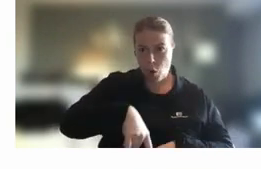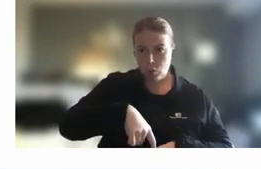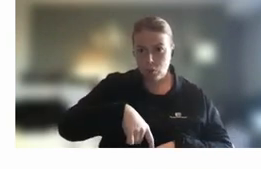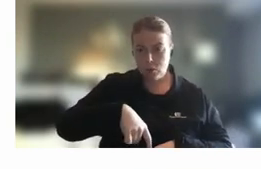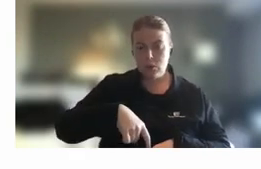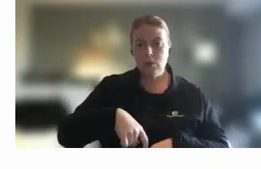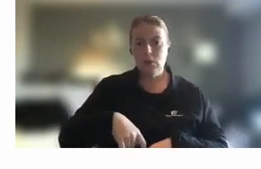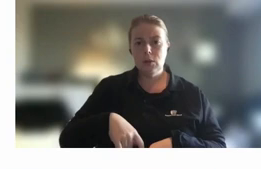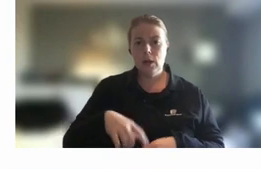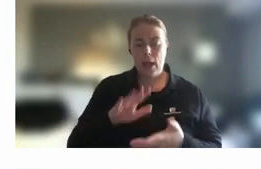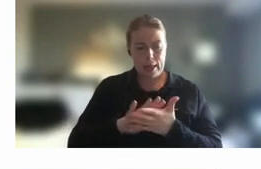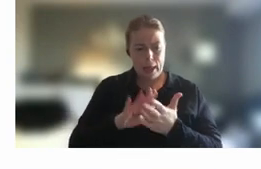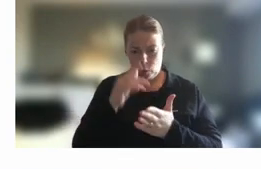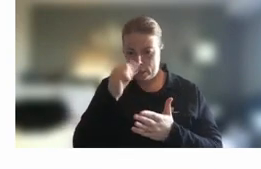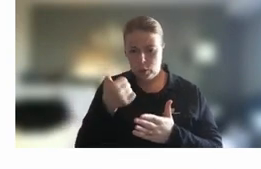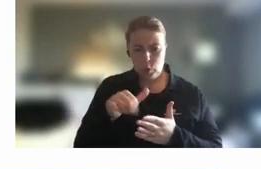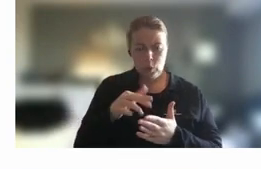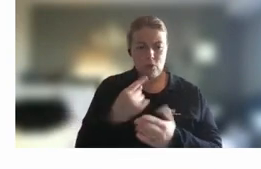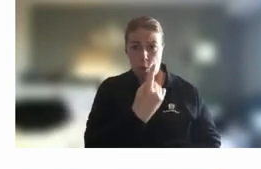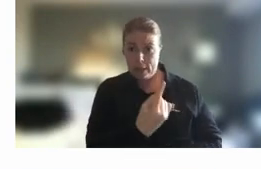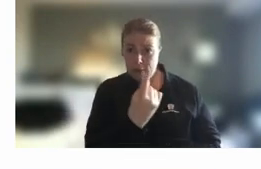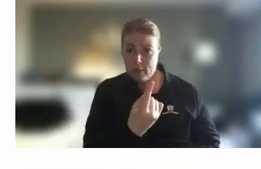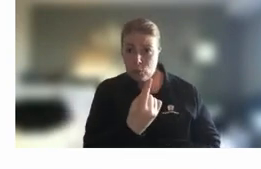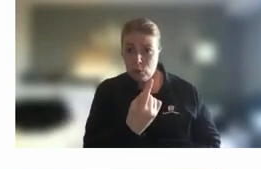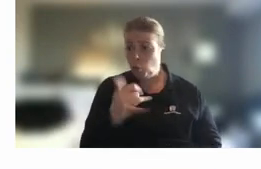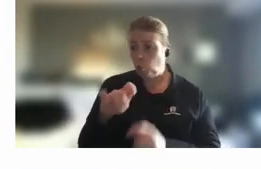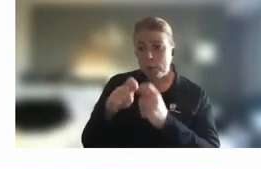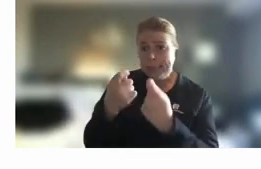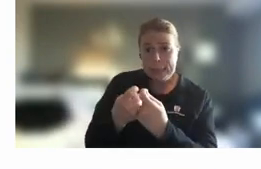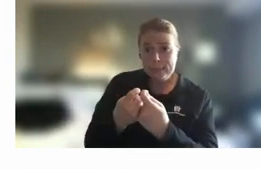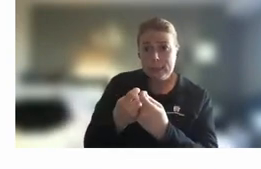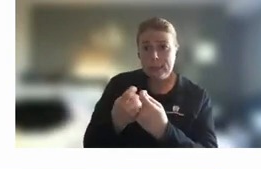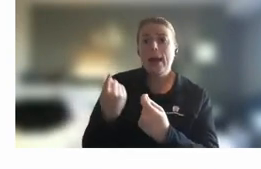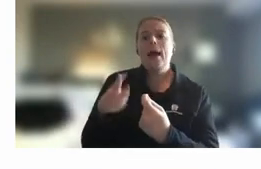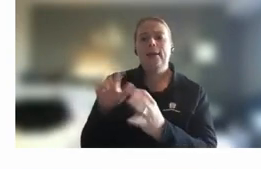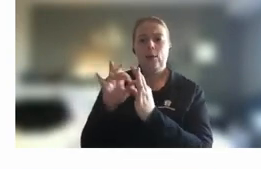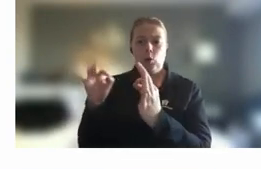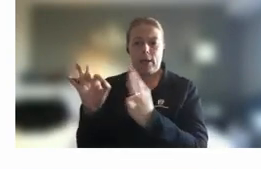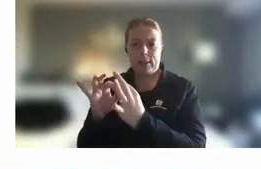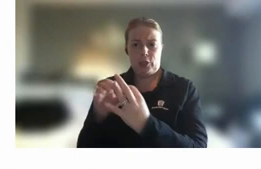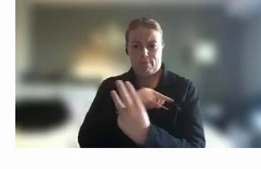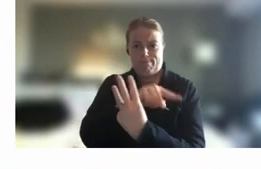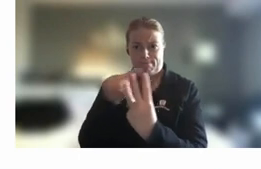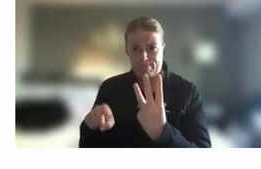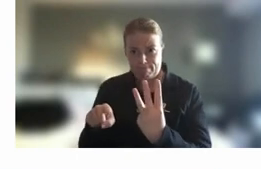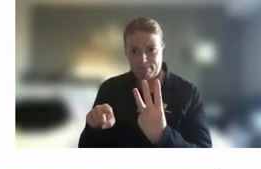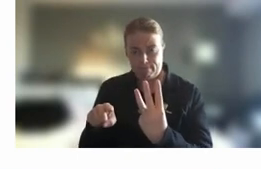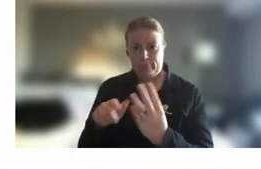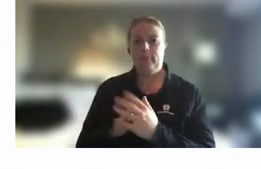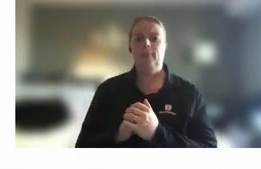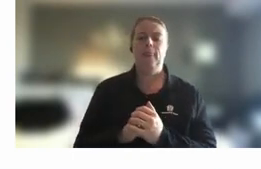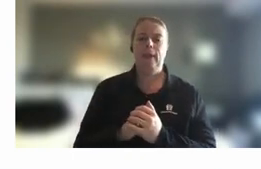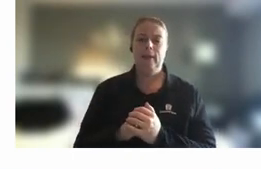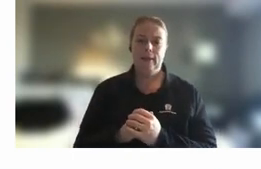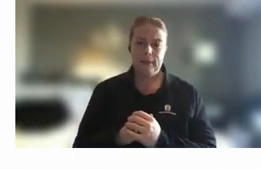a way that works for individuals that works for teams and works for organizations so so that's the kind of overarching principle that's at stake